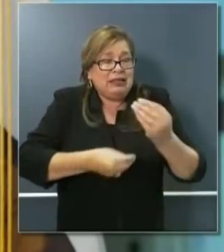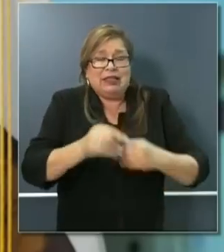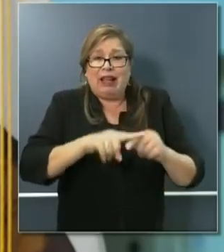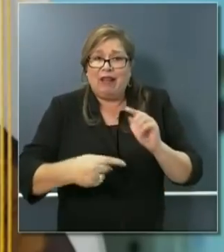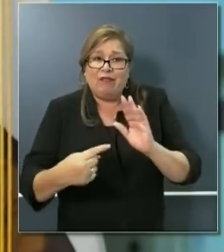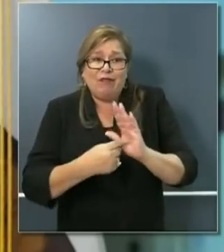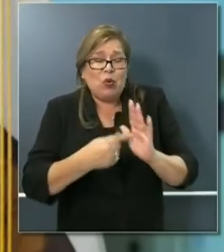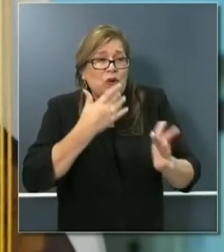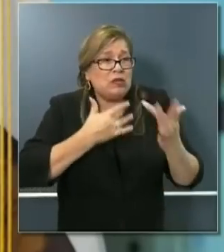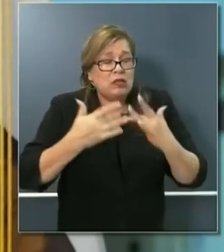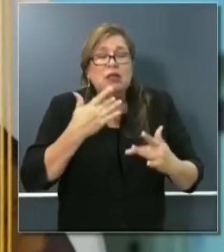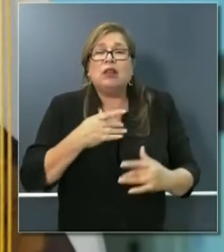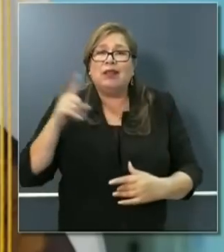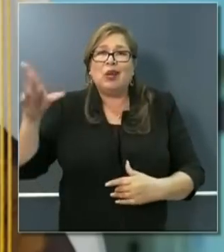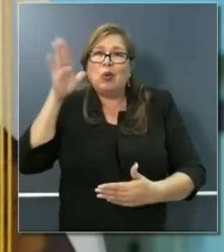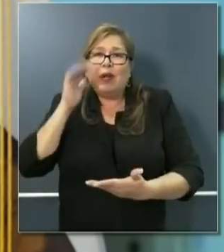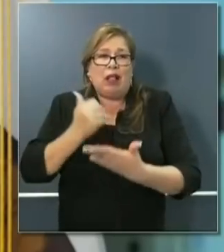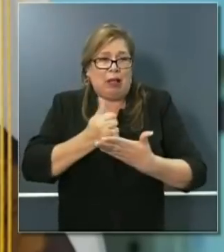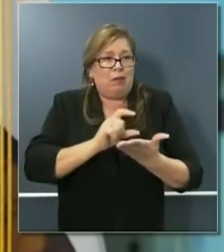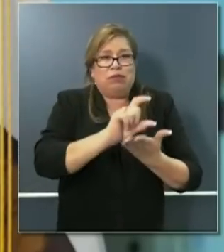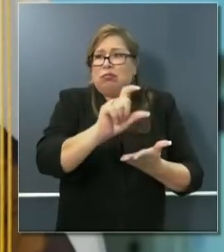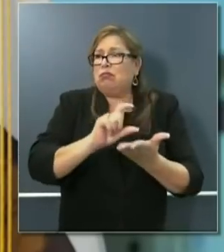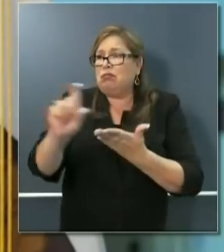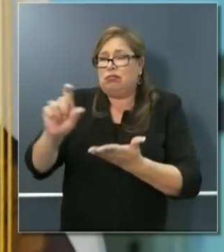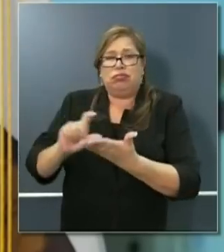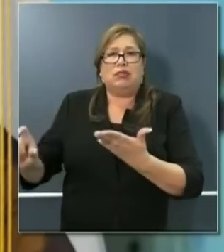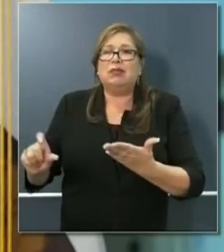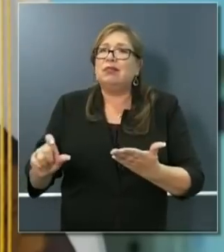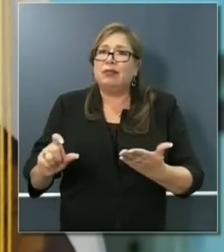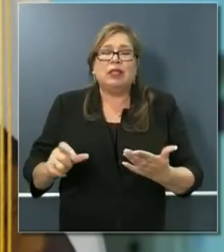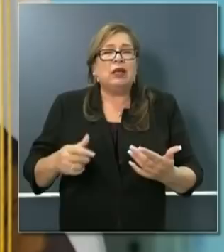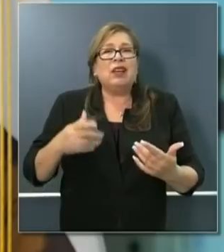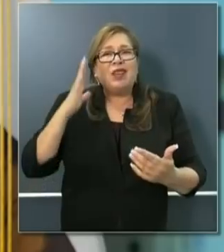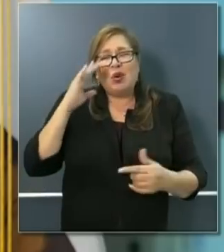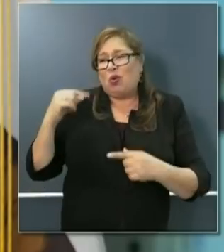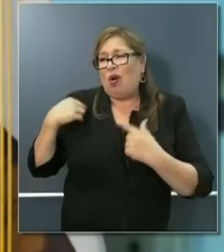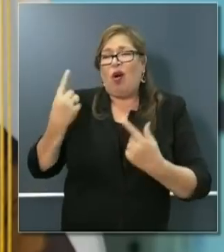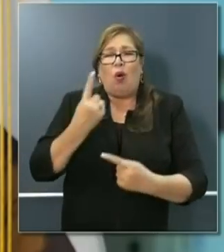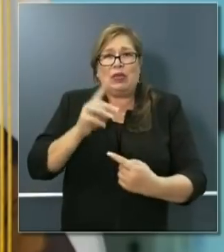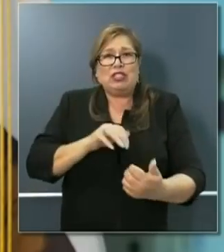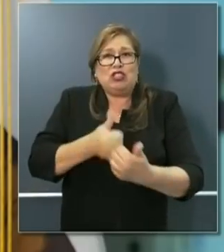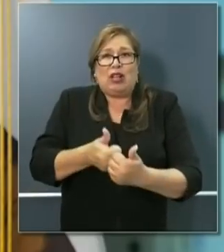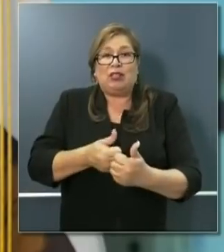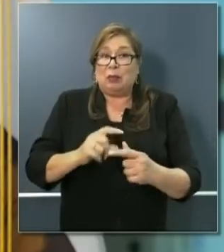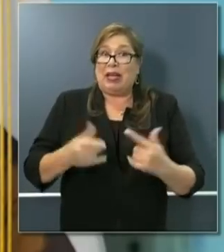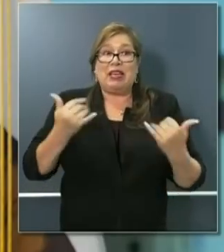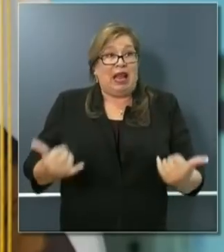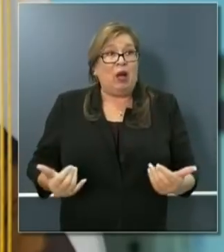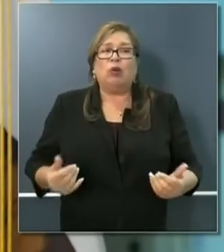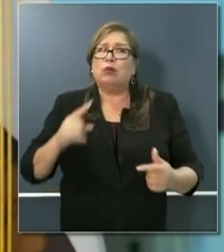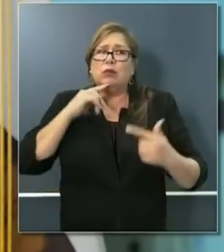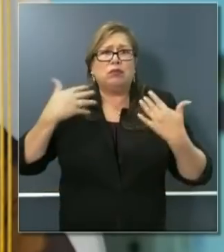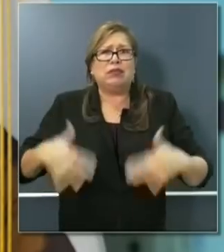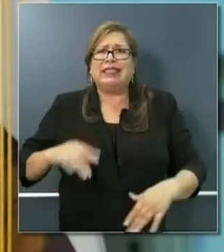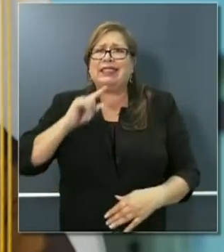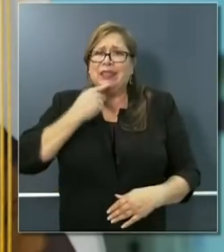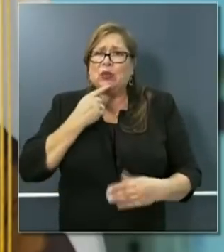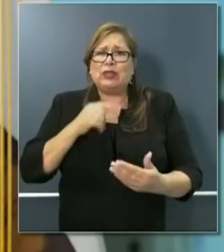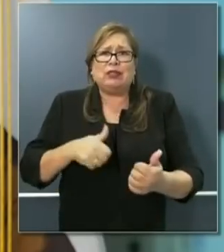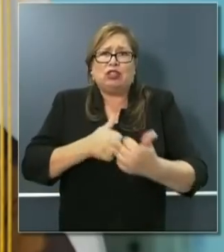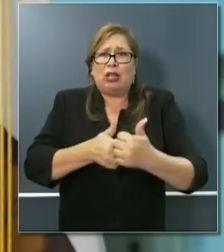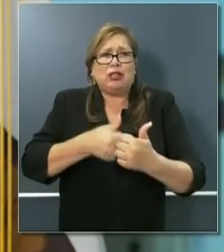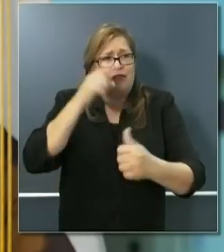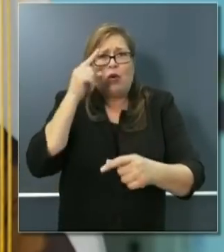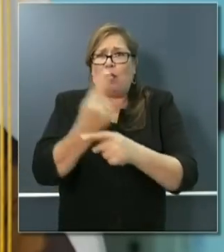at play, even in the best of times, but substantively are highlighted in these more difficult times. In addition to that,